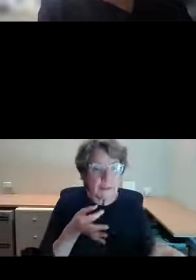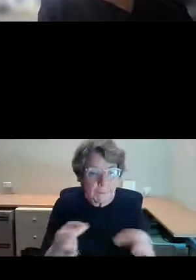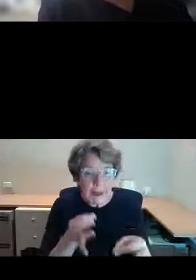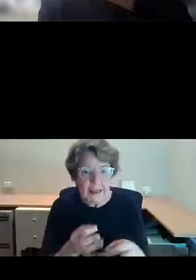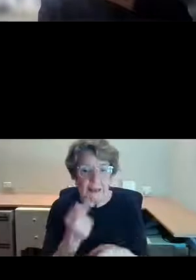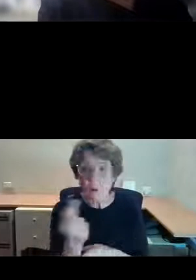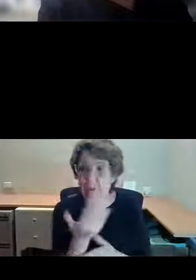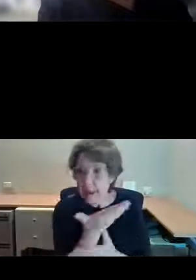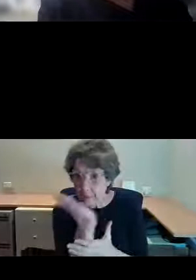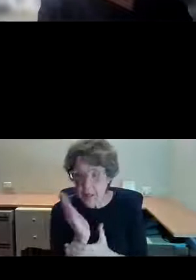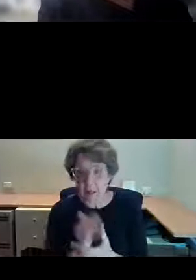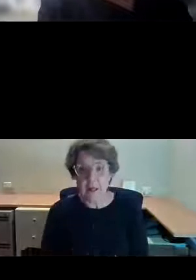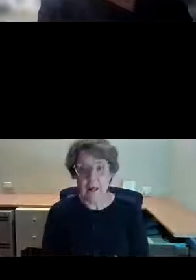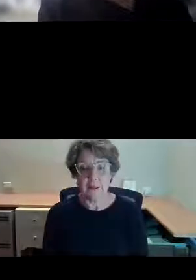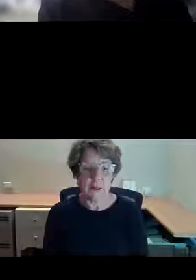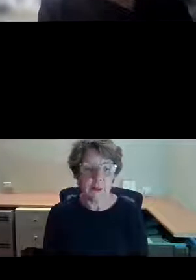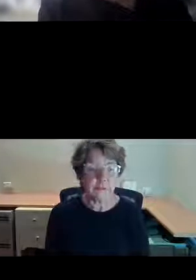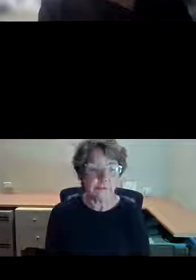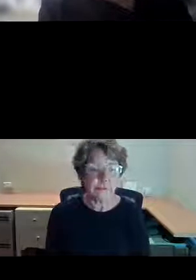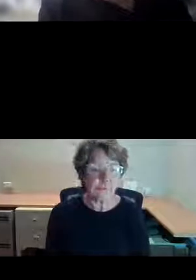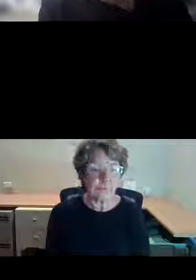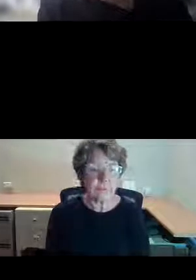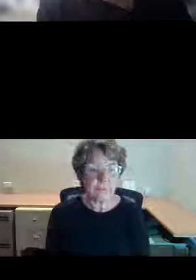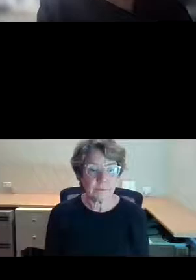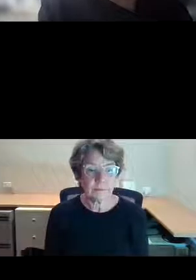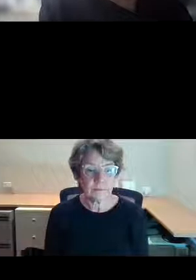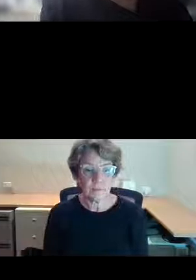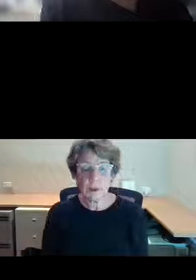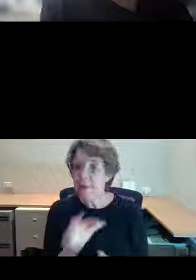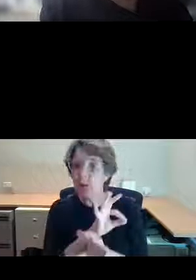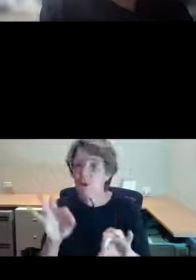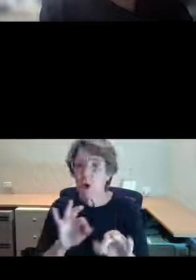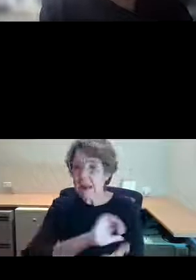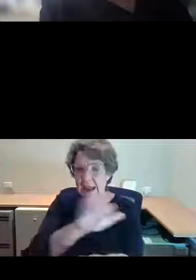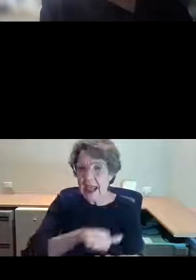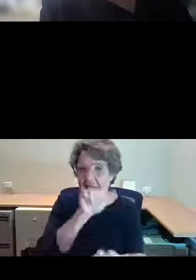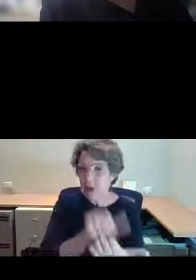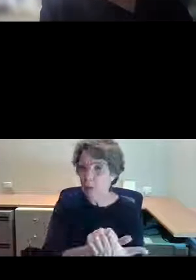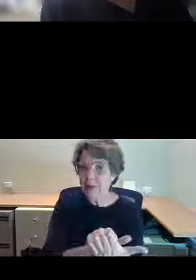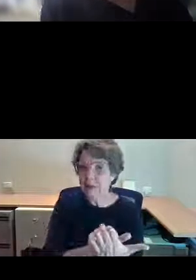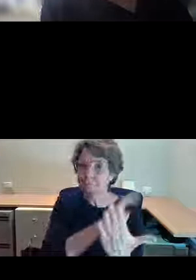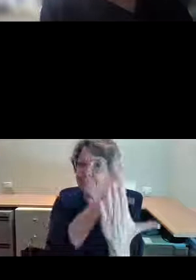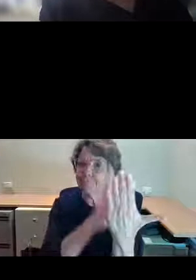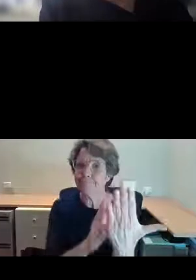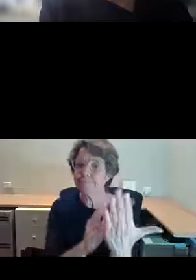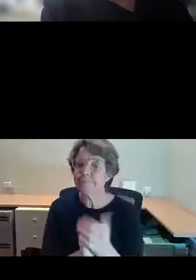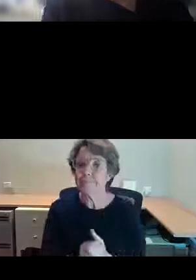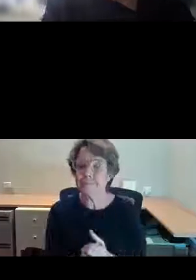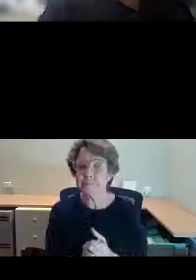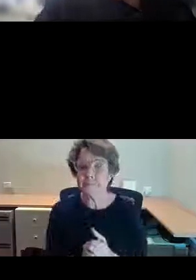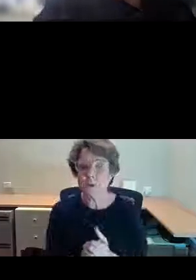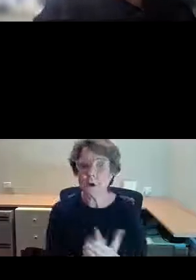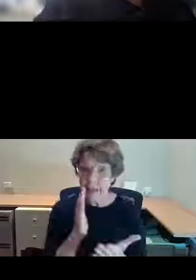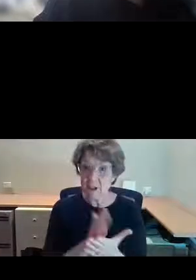to him, but it was not an accurate representation of what in fact was built.